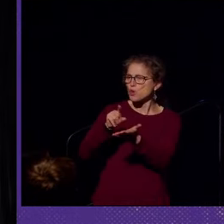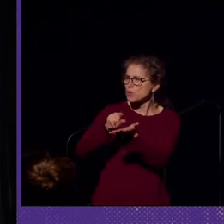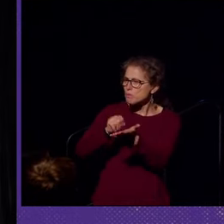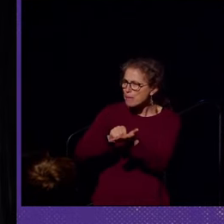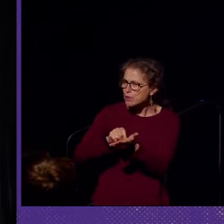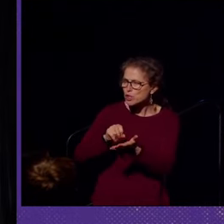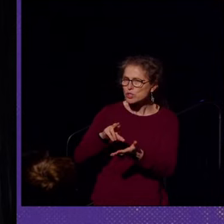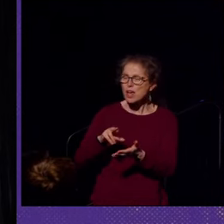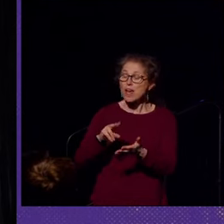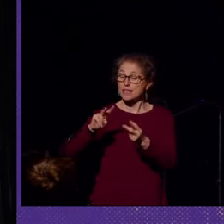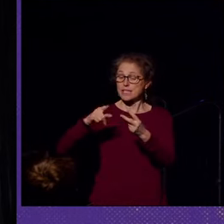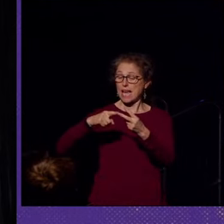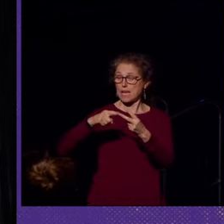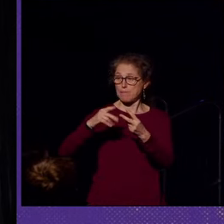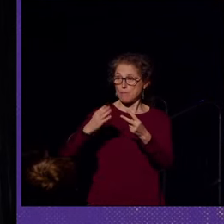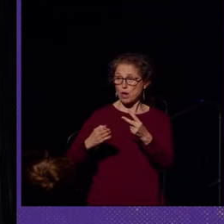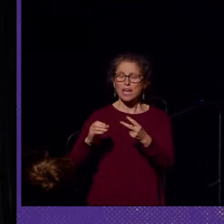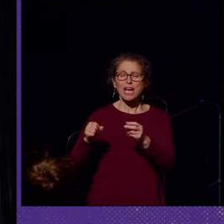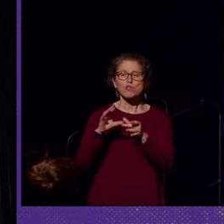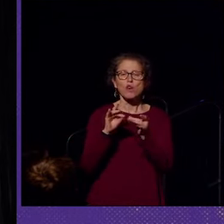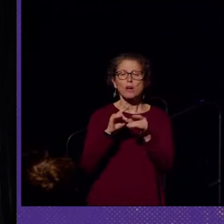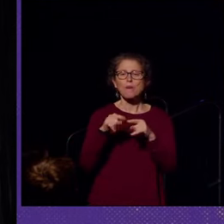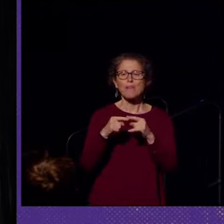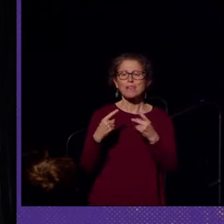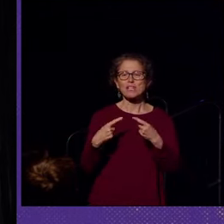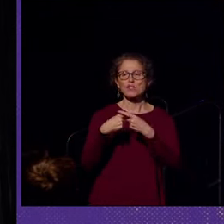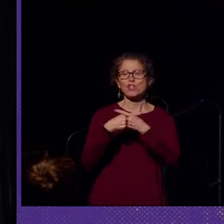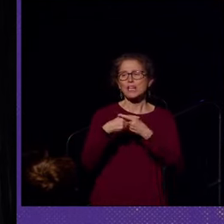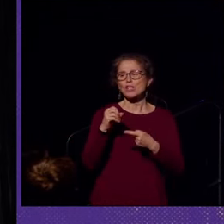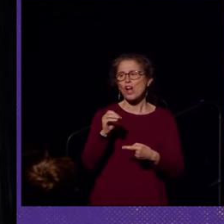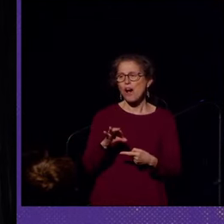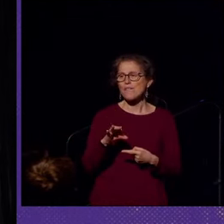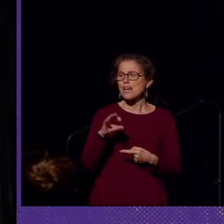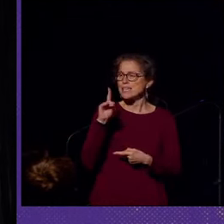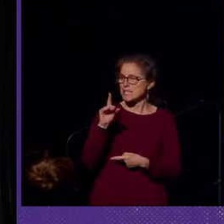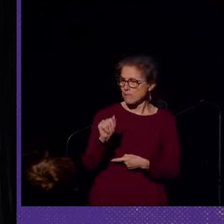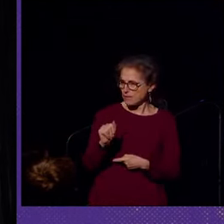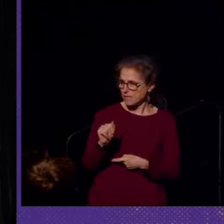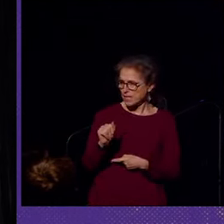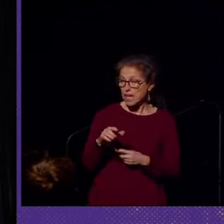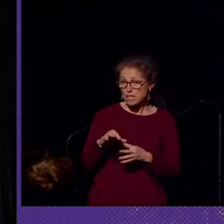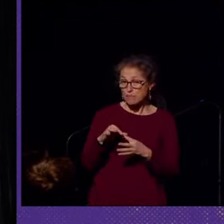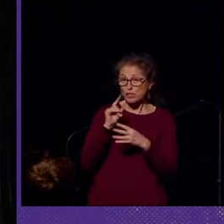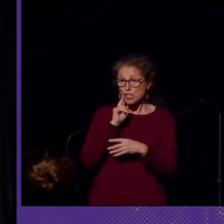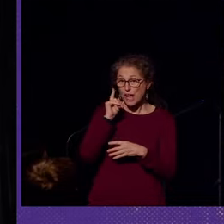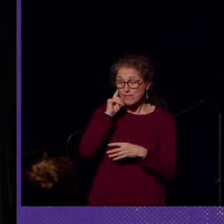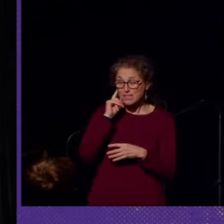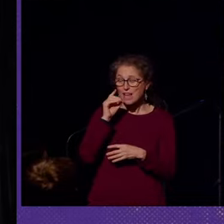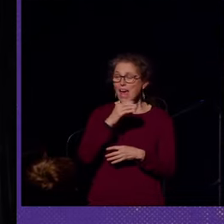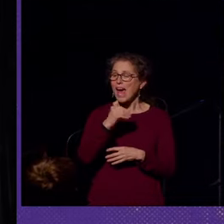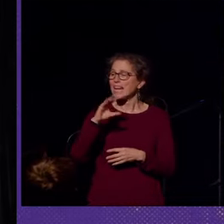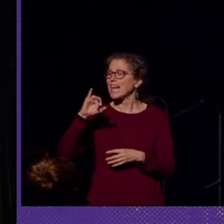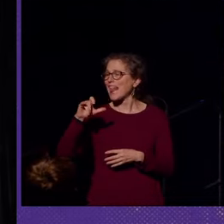part of the question is, can you talk about the intersection of disability, especially deafness and class?